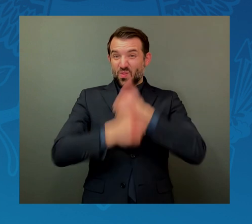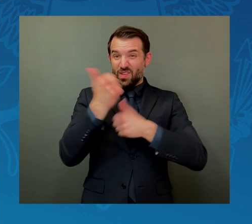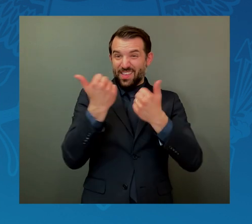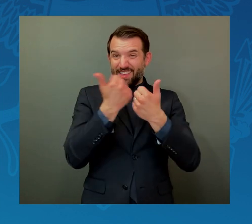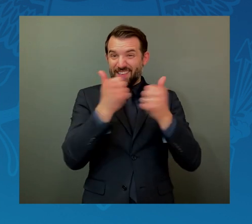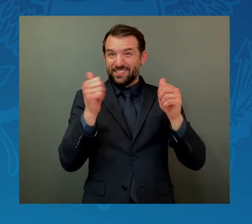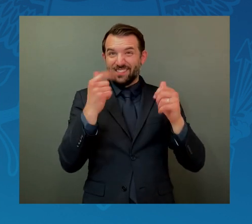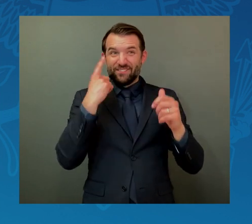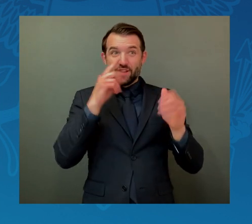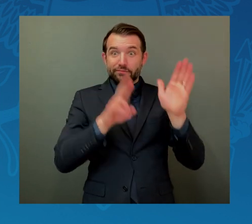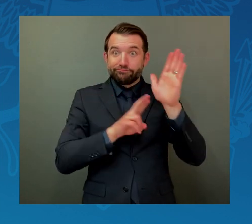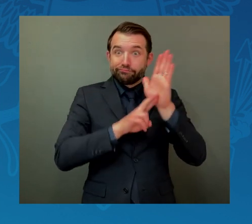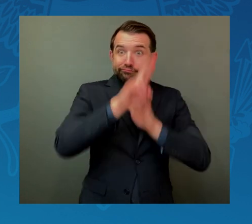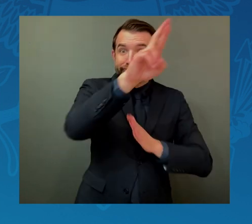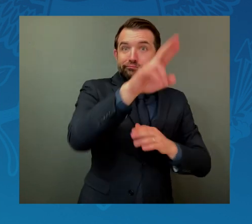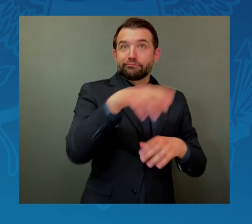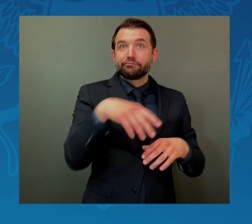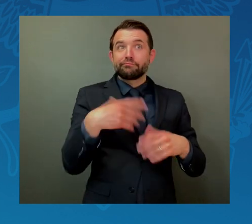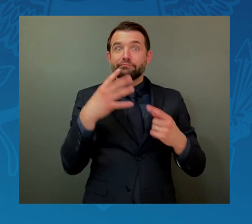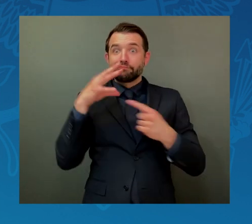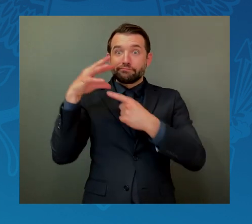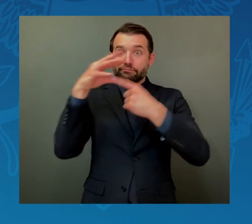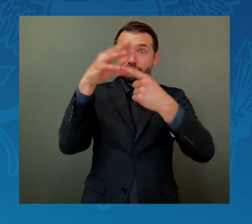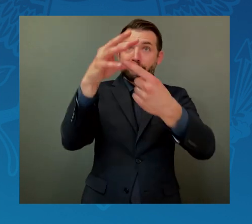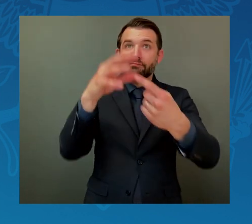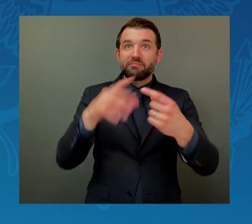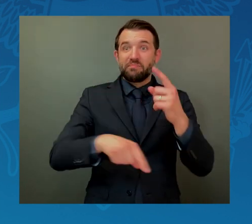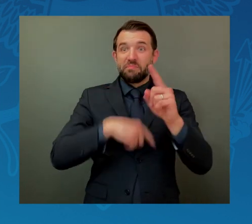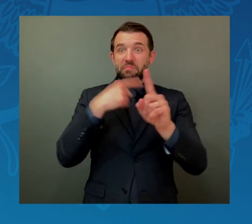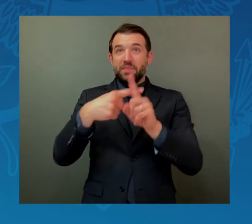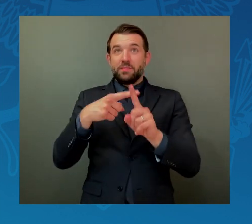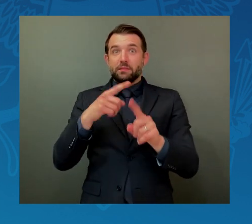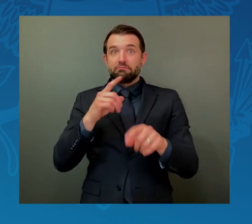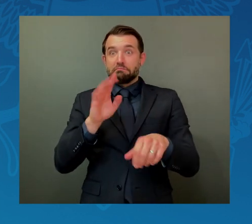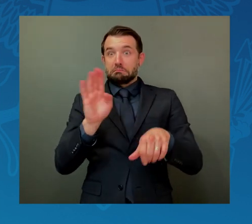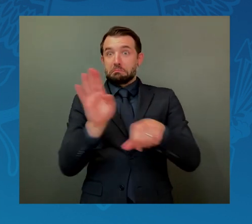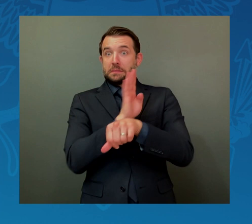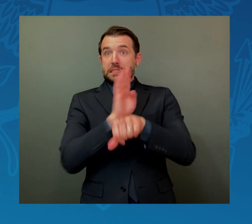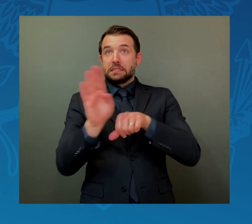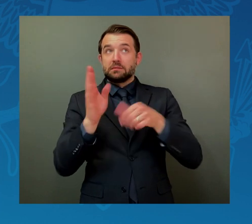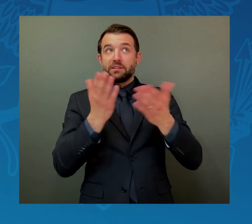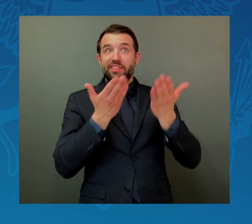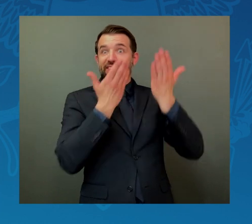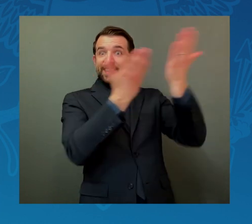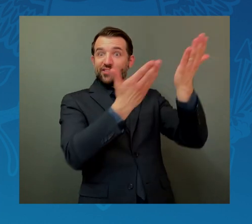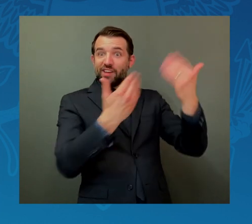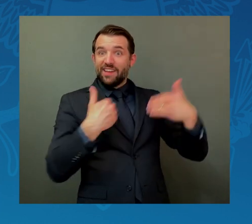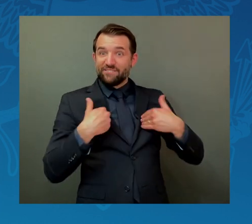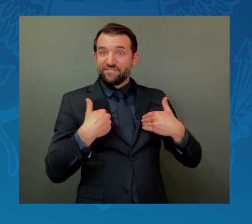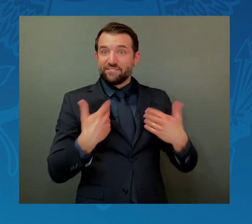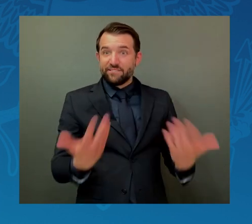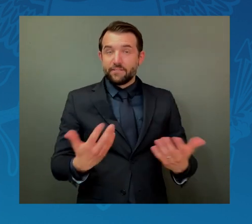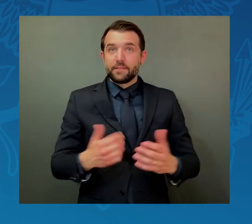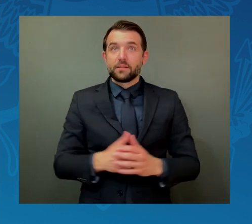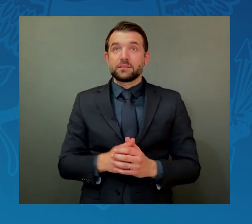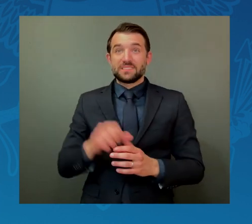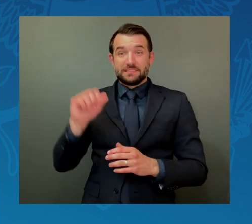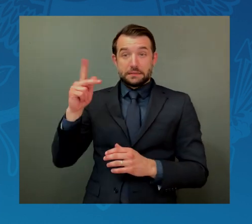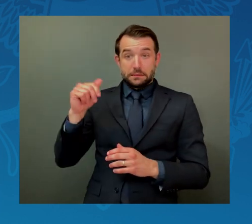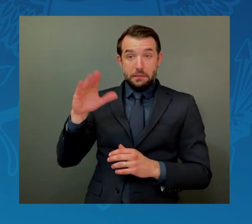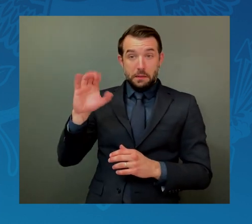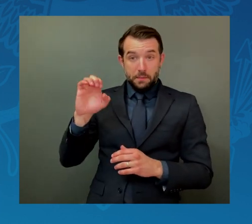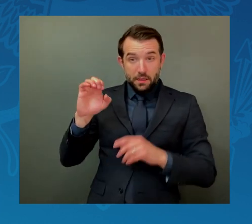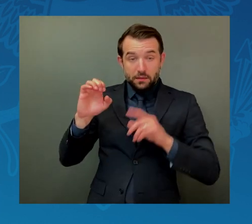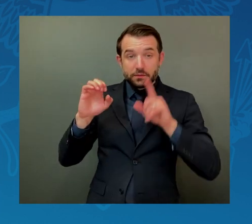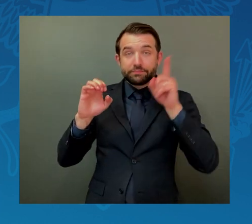and our growing commercial presence. A piece of space debris the size